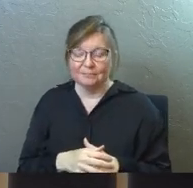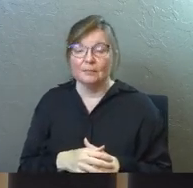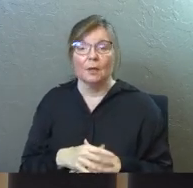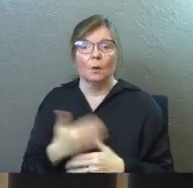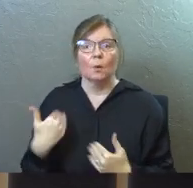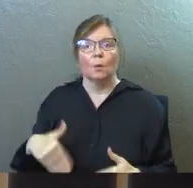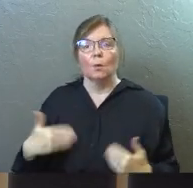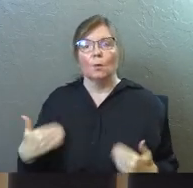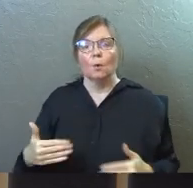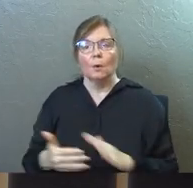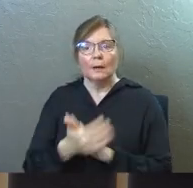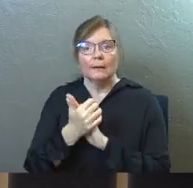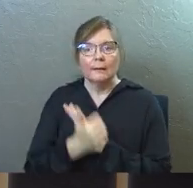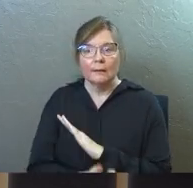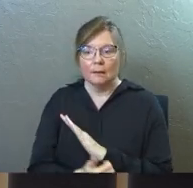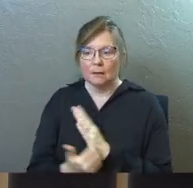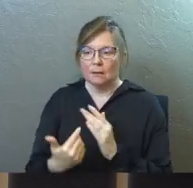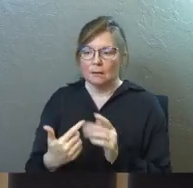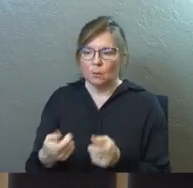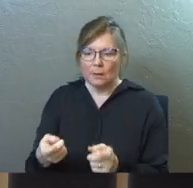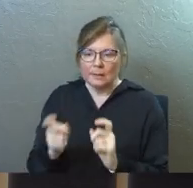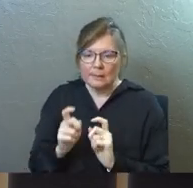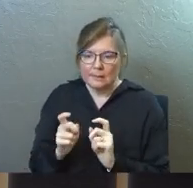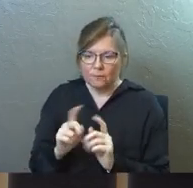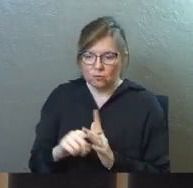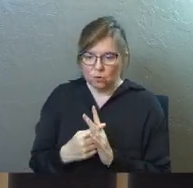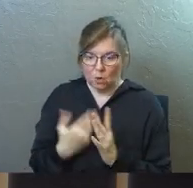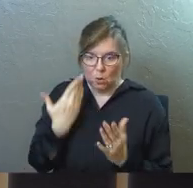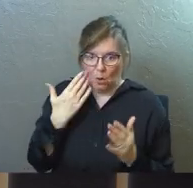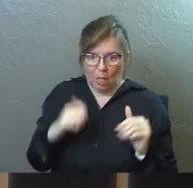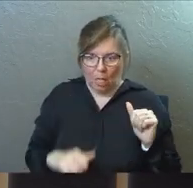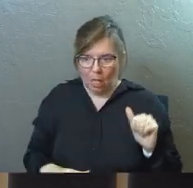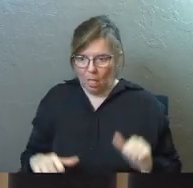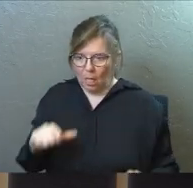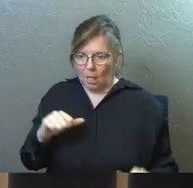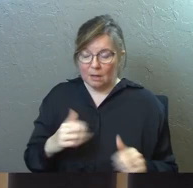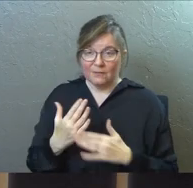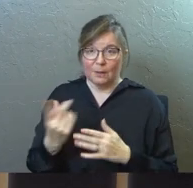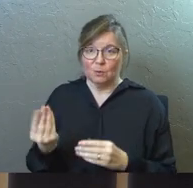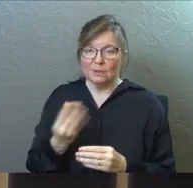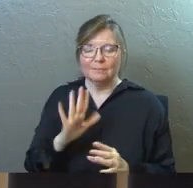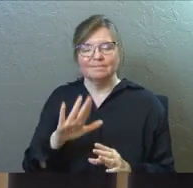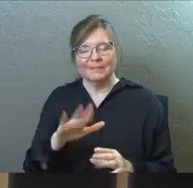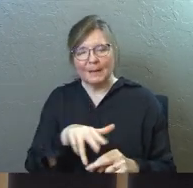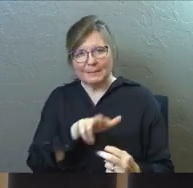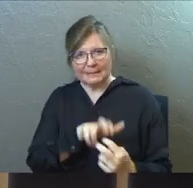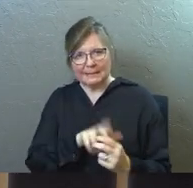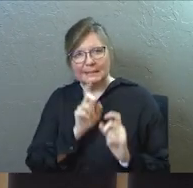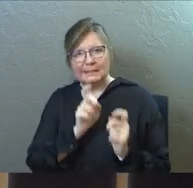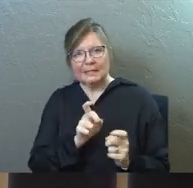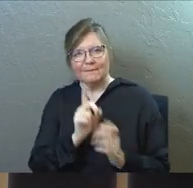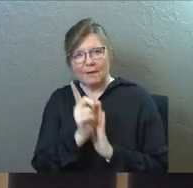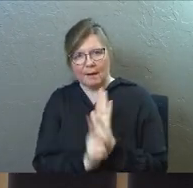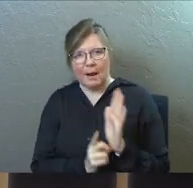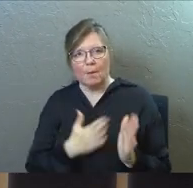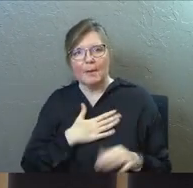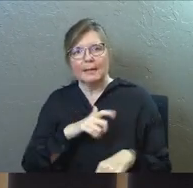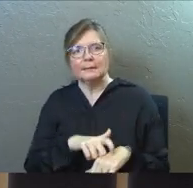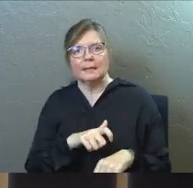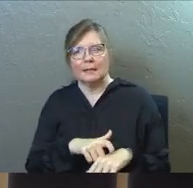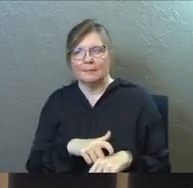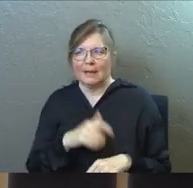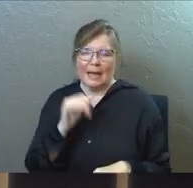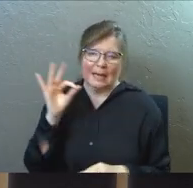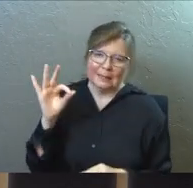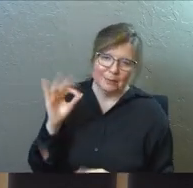But what a gift when you're starting out and you don't feel like you know what you're doing for somebody to say, I'm going to sit here and give you an hour of my time.